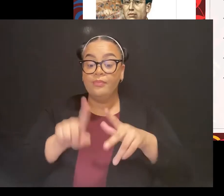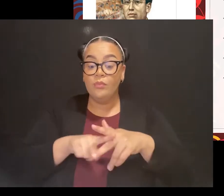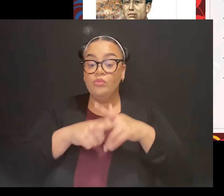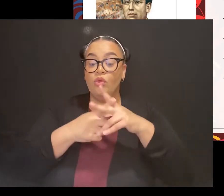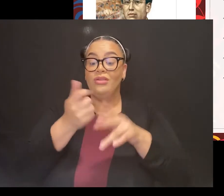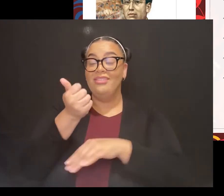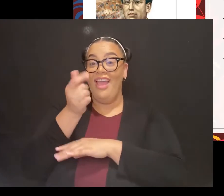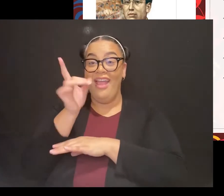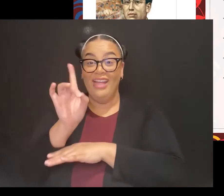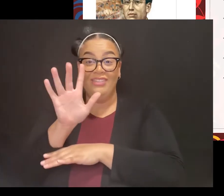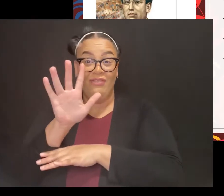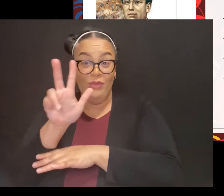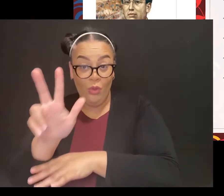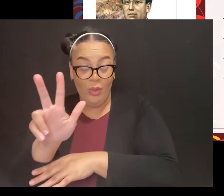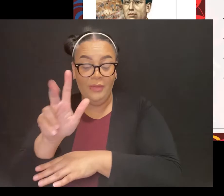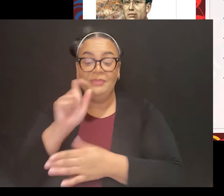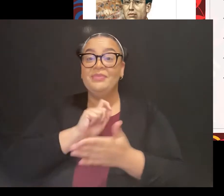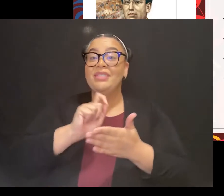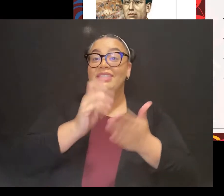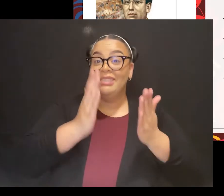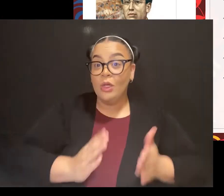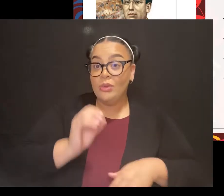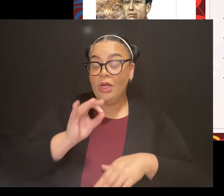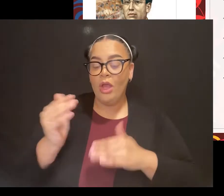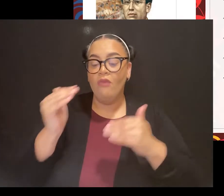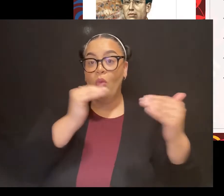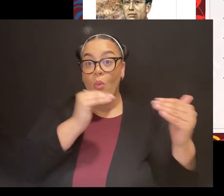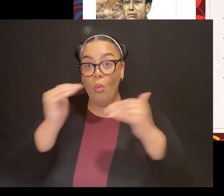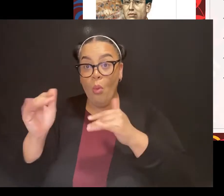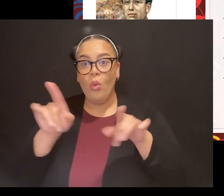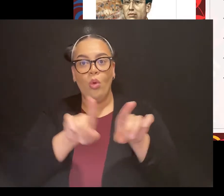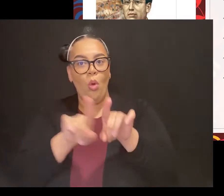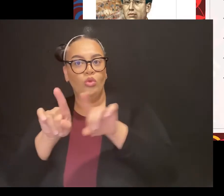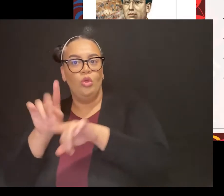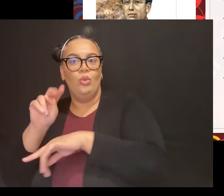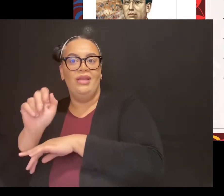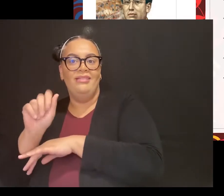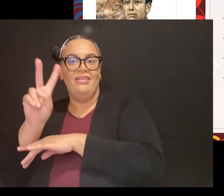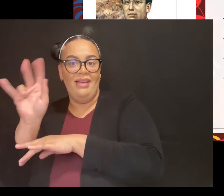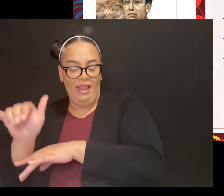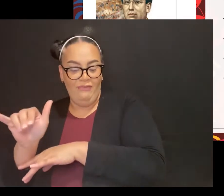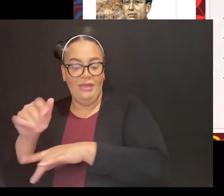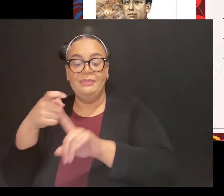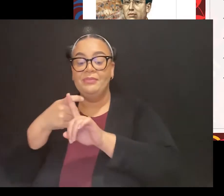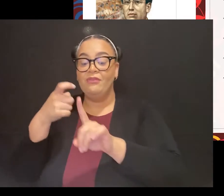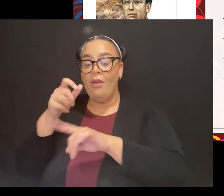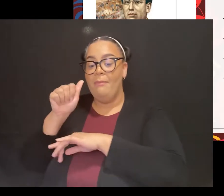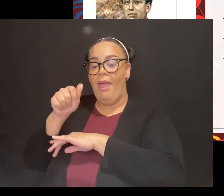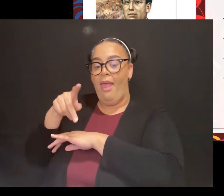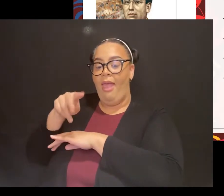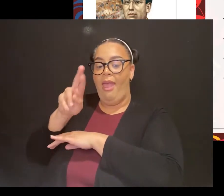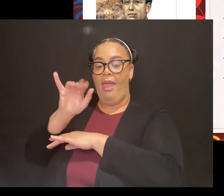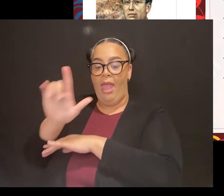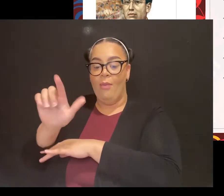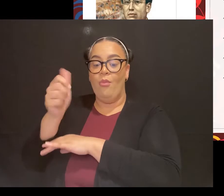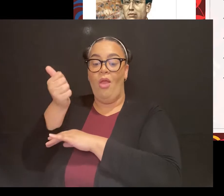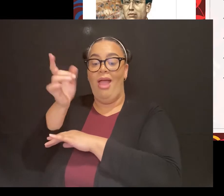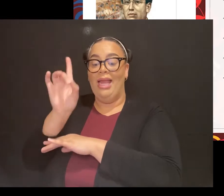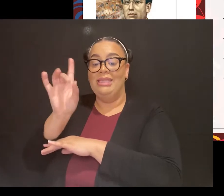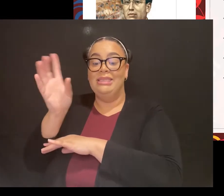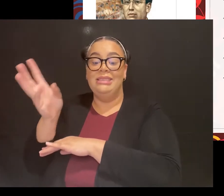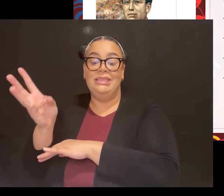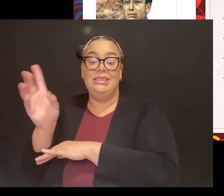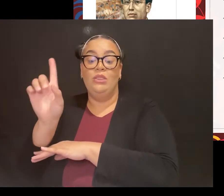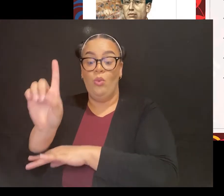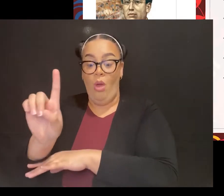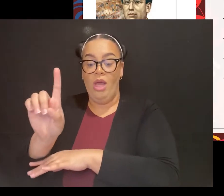in Mexico from April 1861 to December of 1861. So not a very long time in that position.